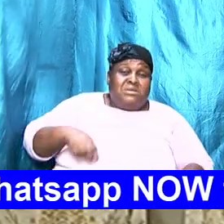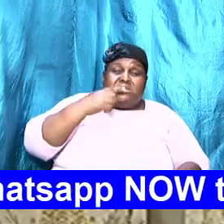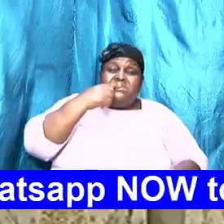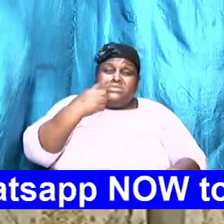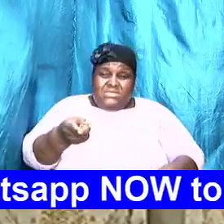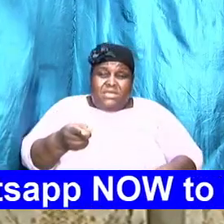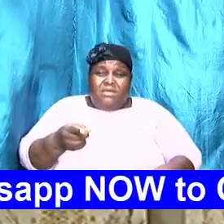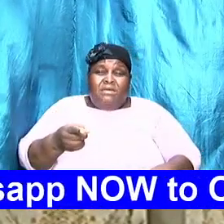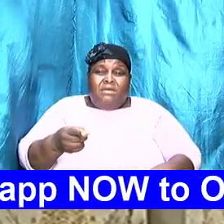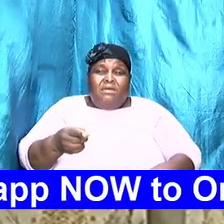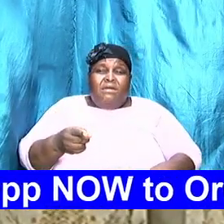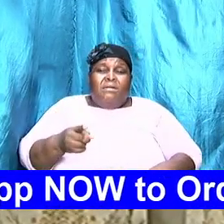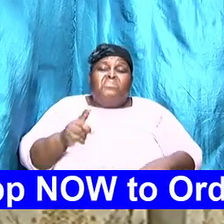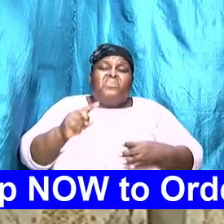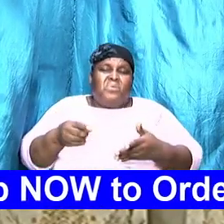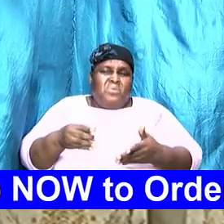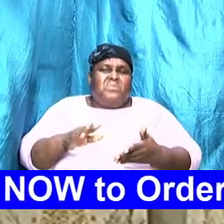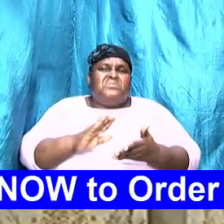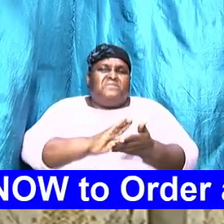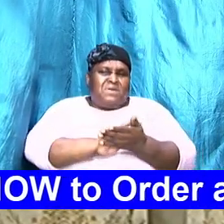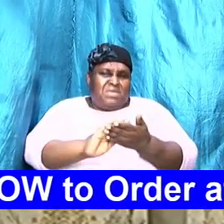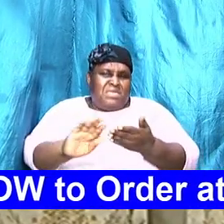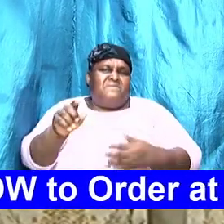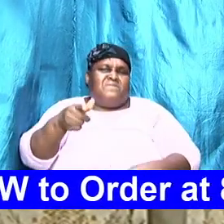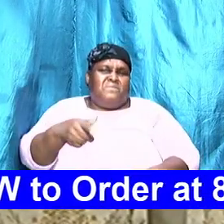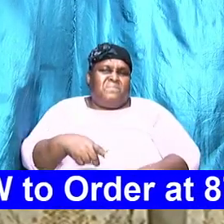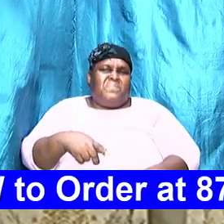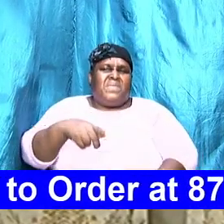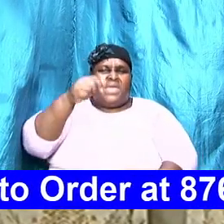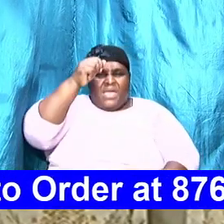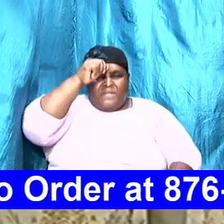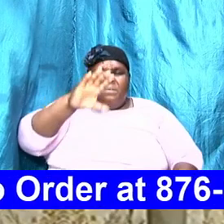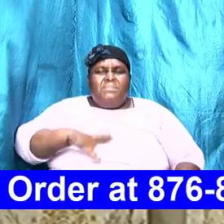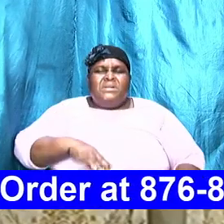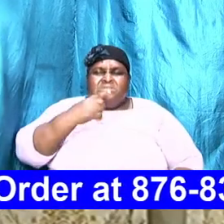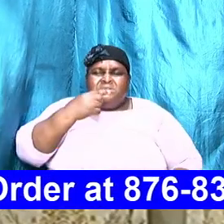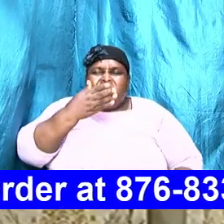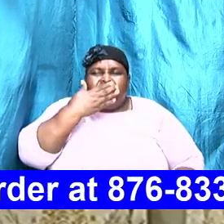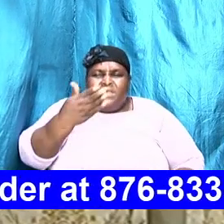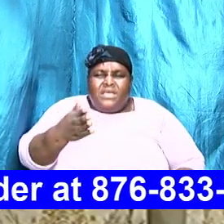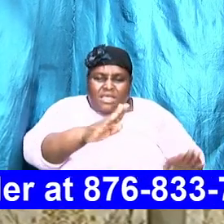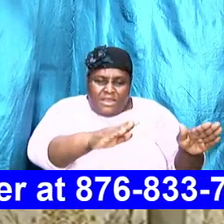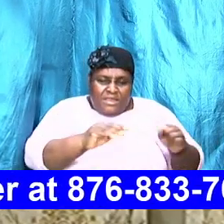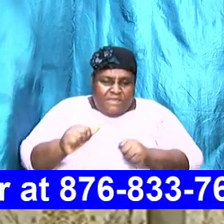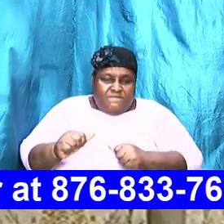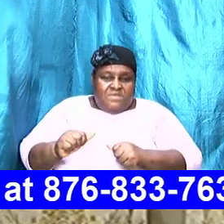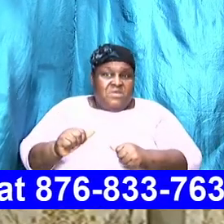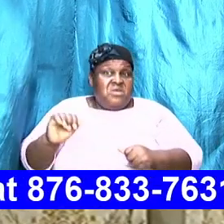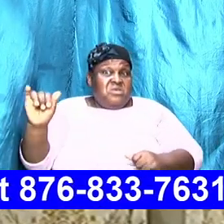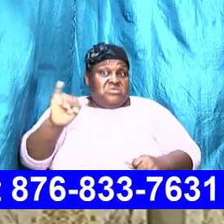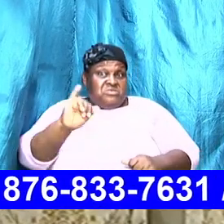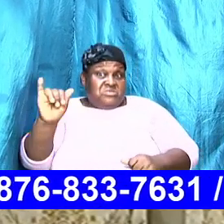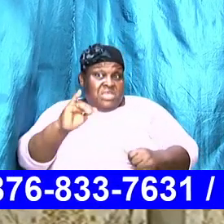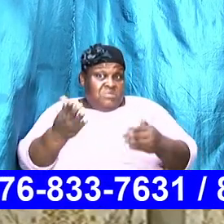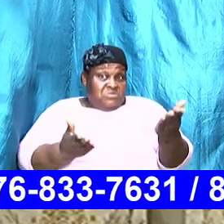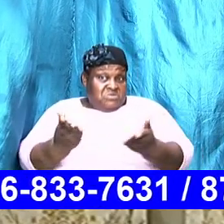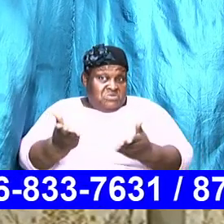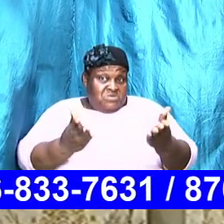I'm going to forgive you that debt. And the man said, thank you. And he left. The same man who left,